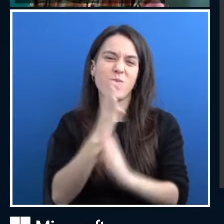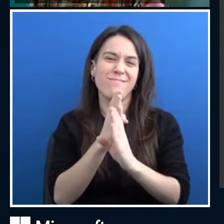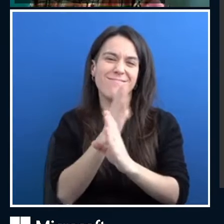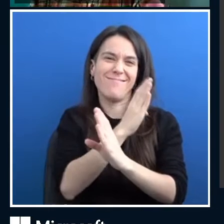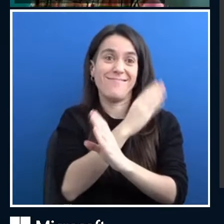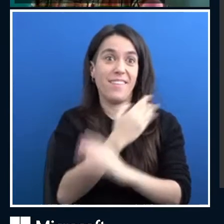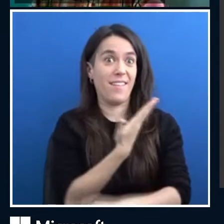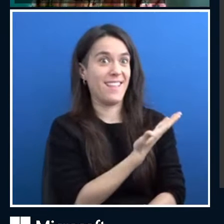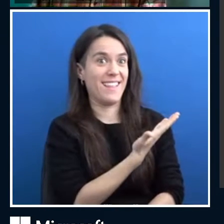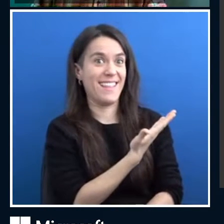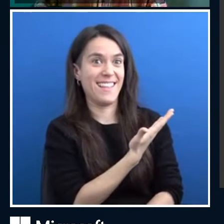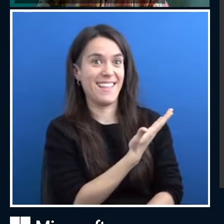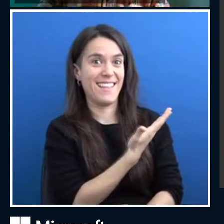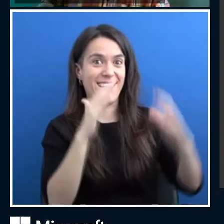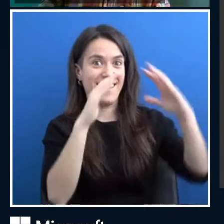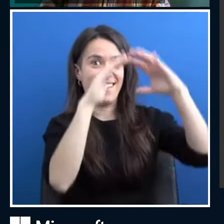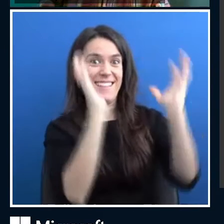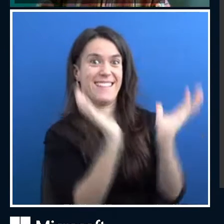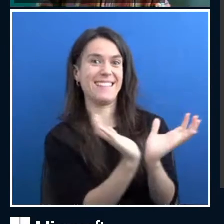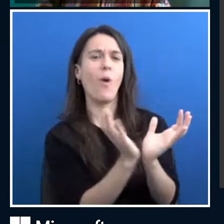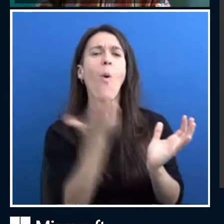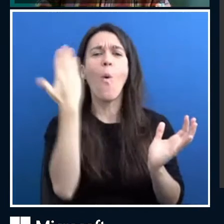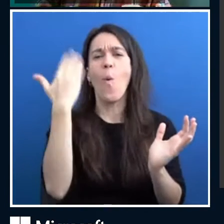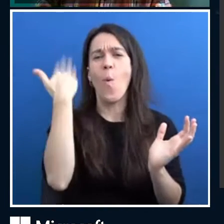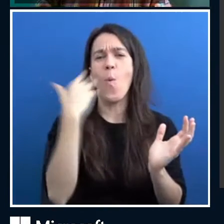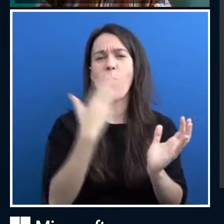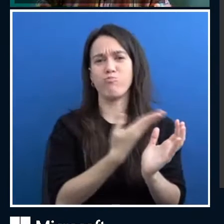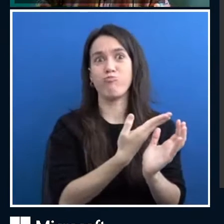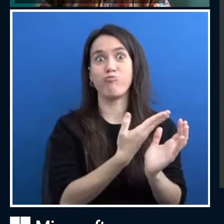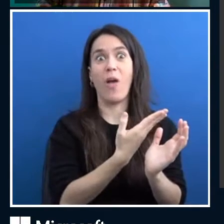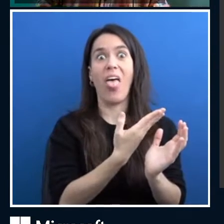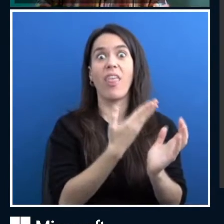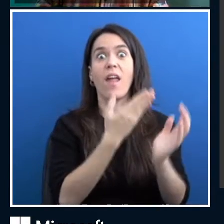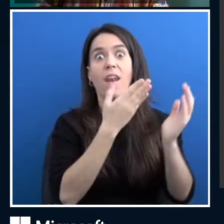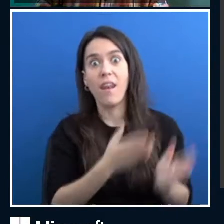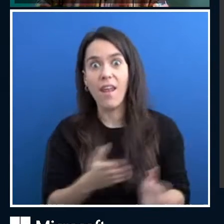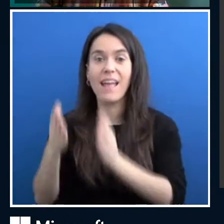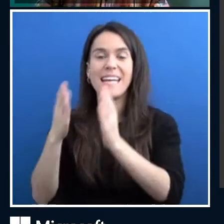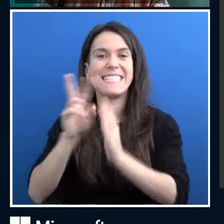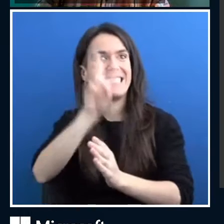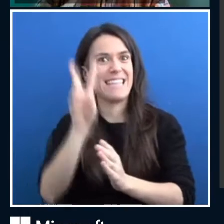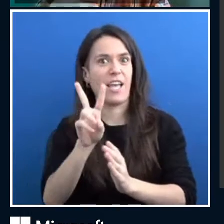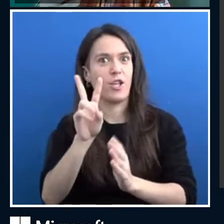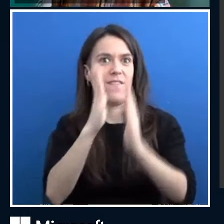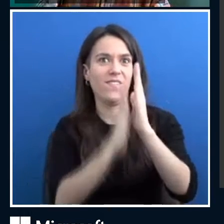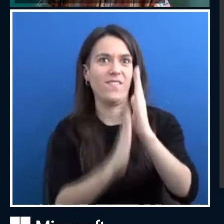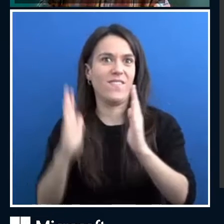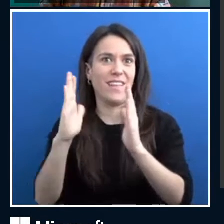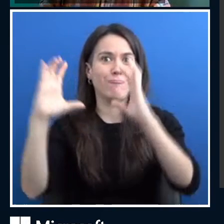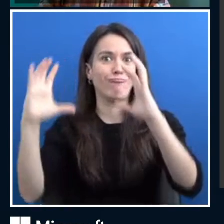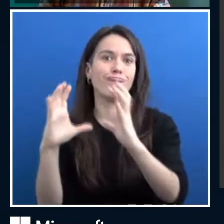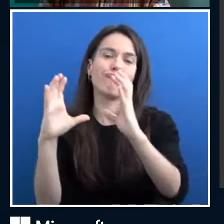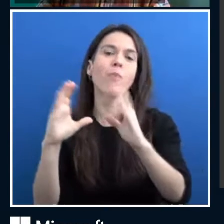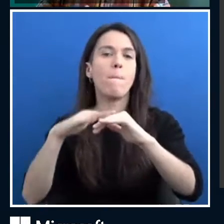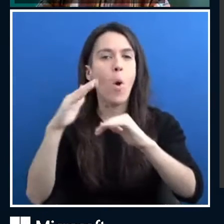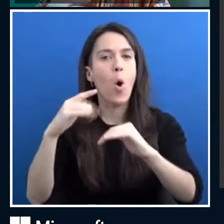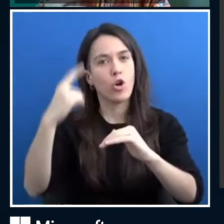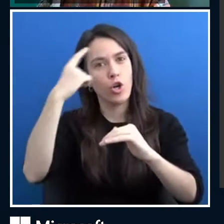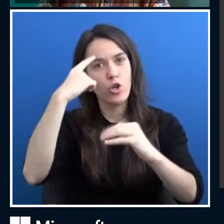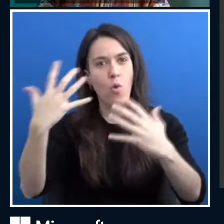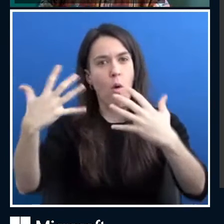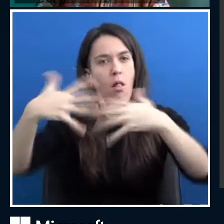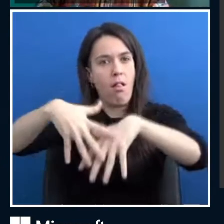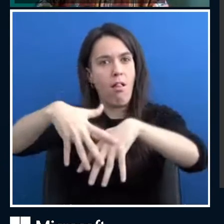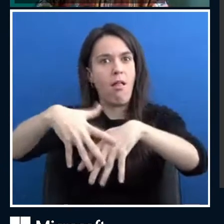connectionism happened, well, this happened for several reasons. More powerful computers became available, more